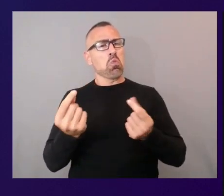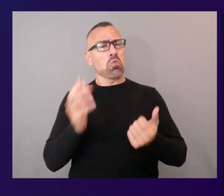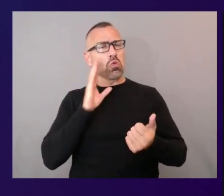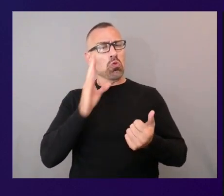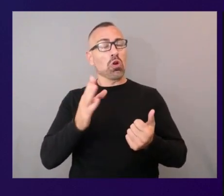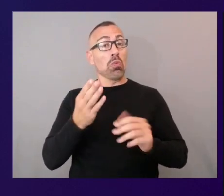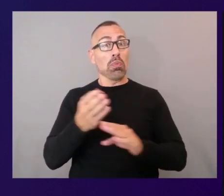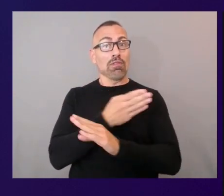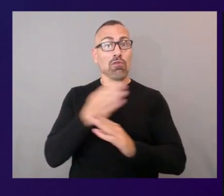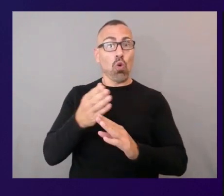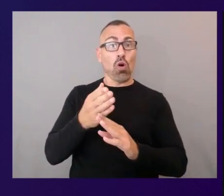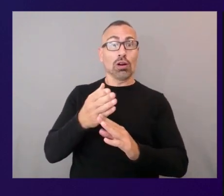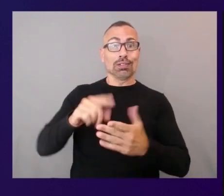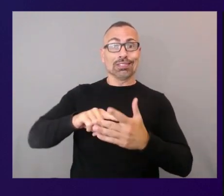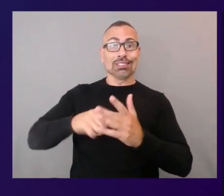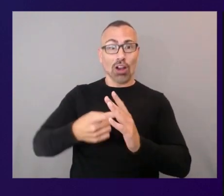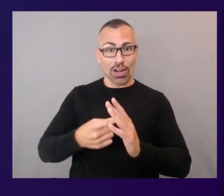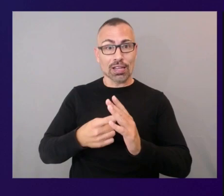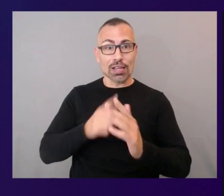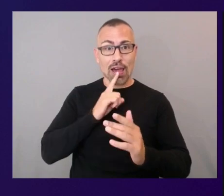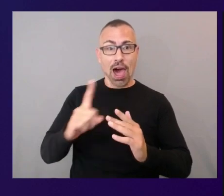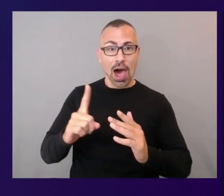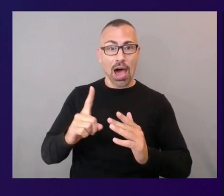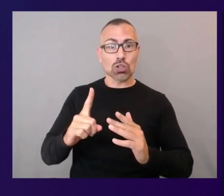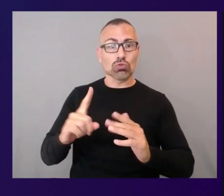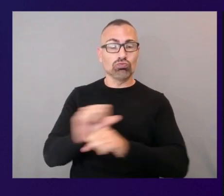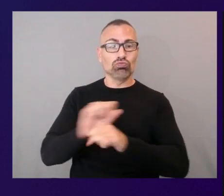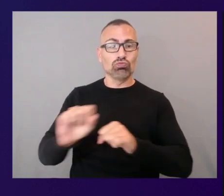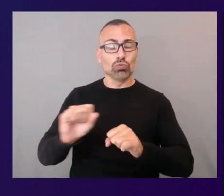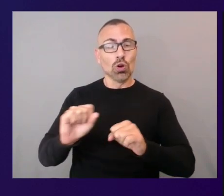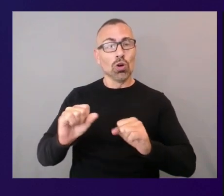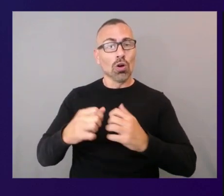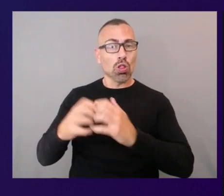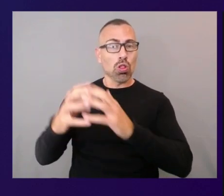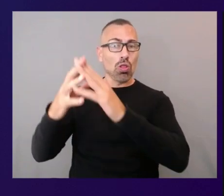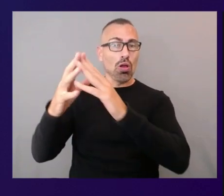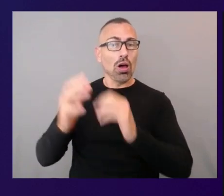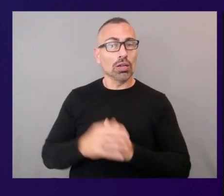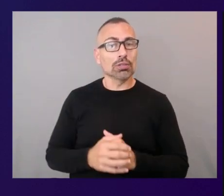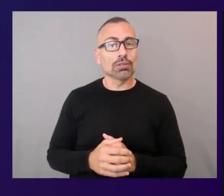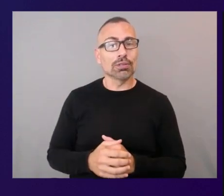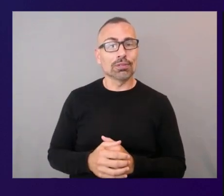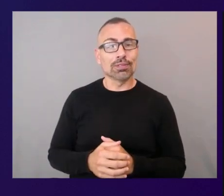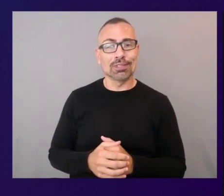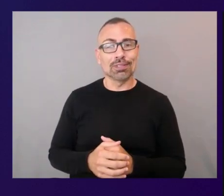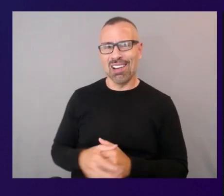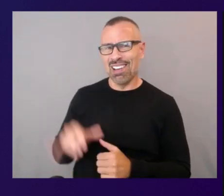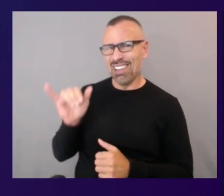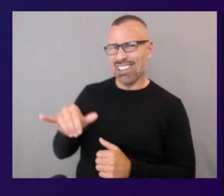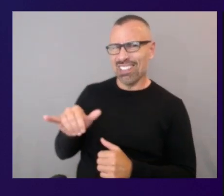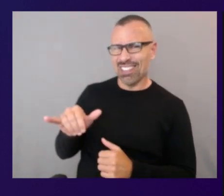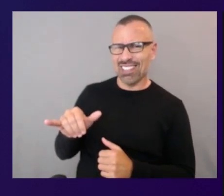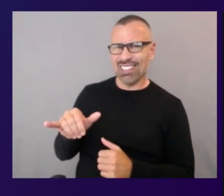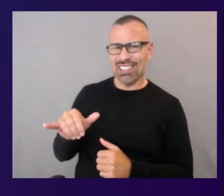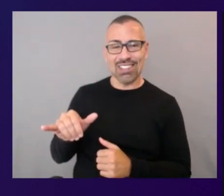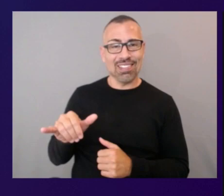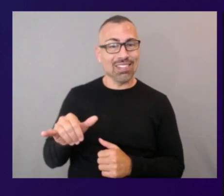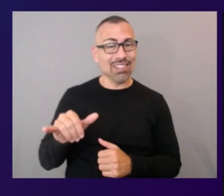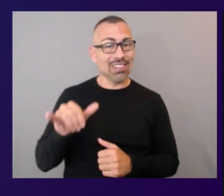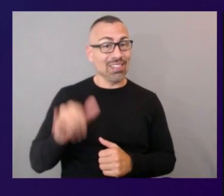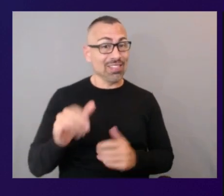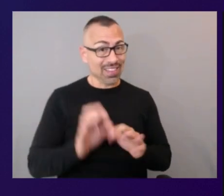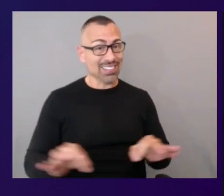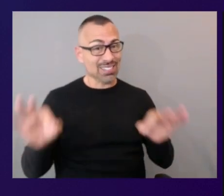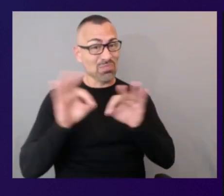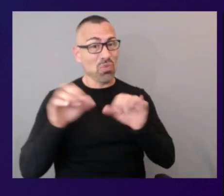launch this in full-on mode and let it make those changes for me that that's pretty key so not only can we choose like certain workspaces or